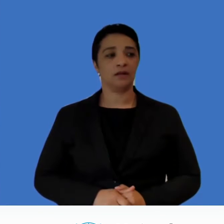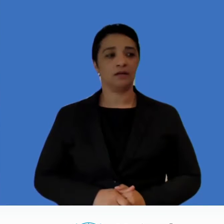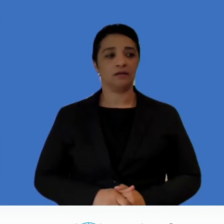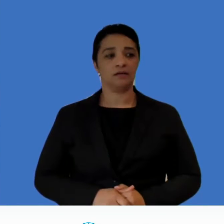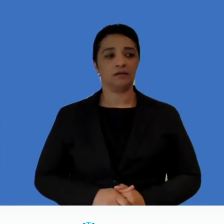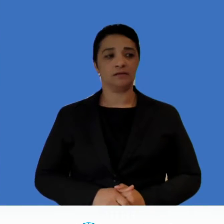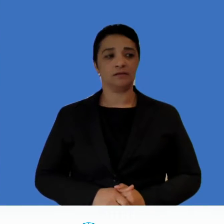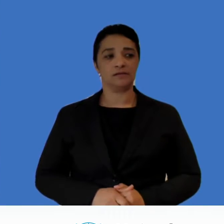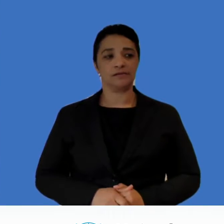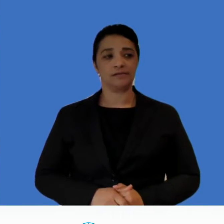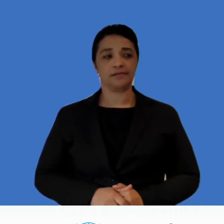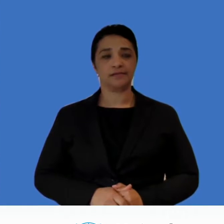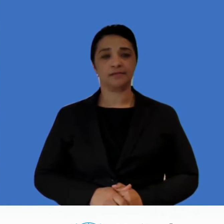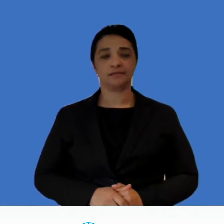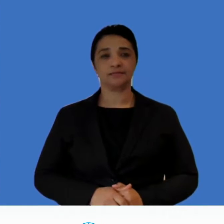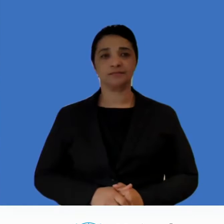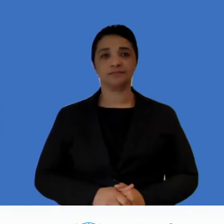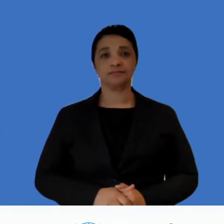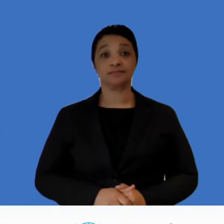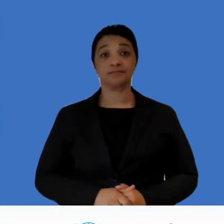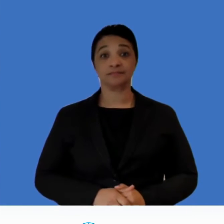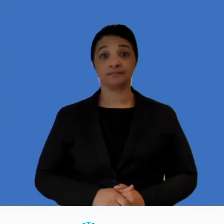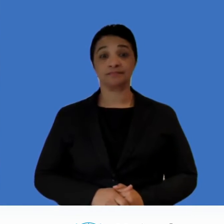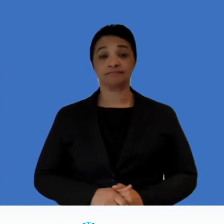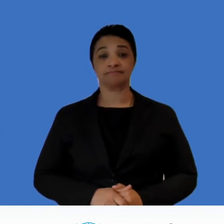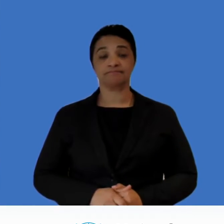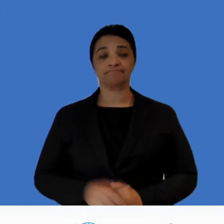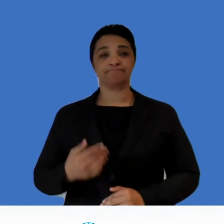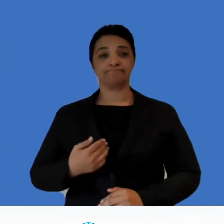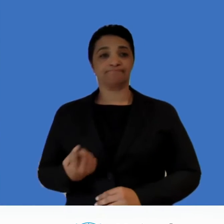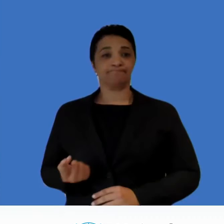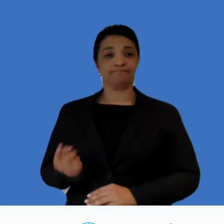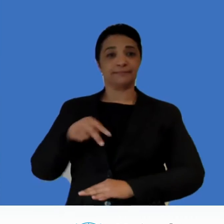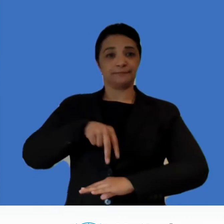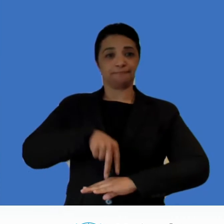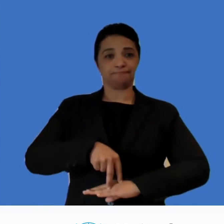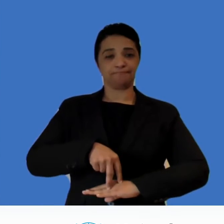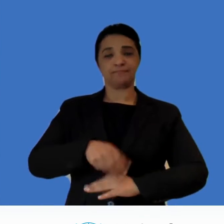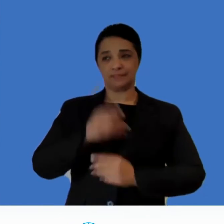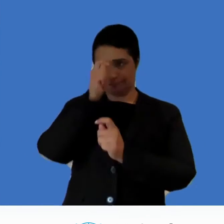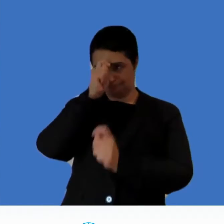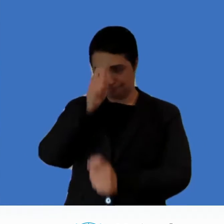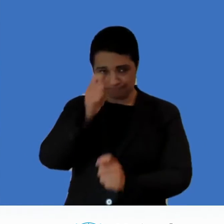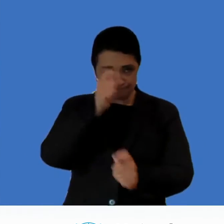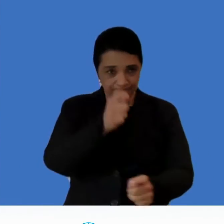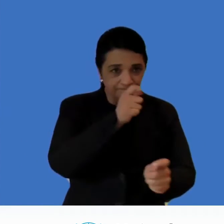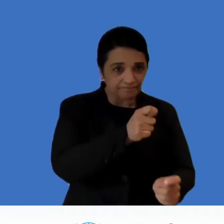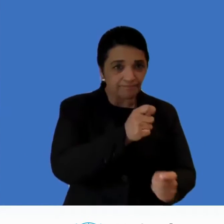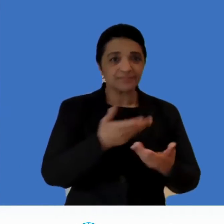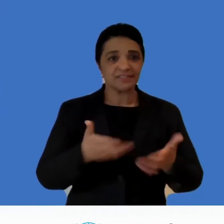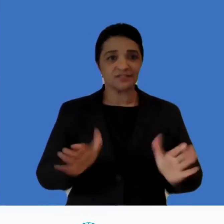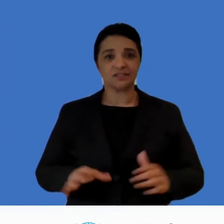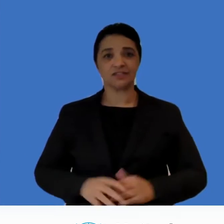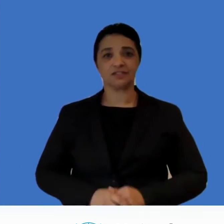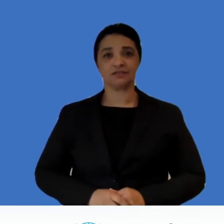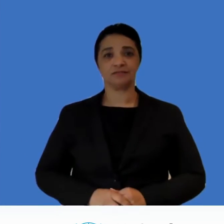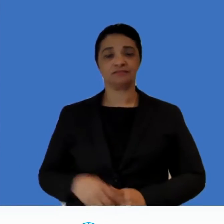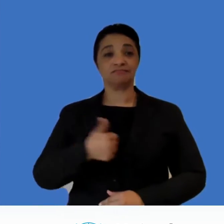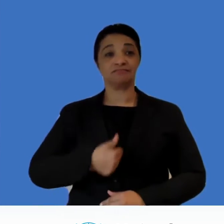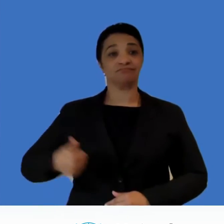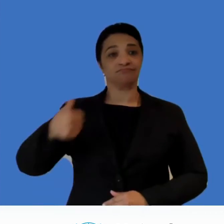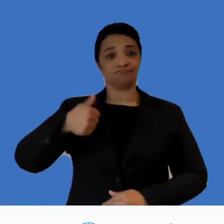allow me to stand on the existing protocols already acknowledged president of the General Assembly